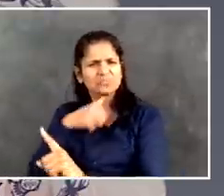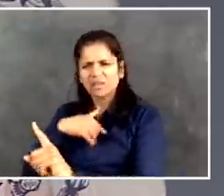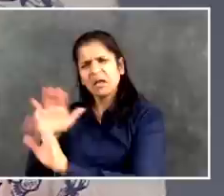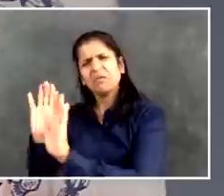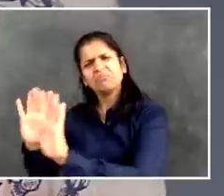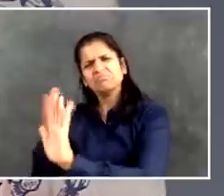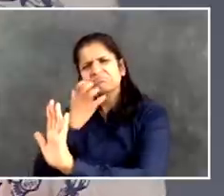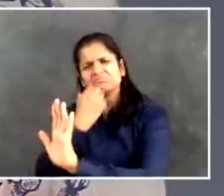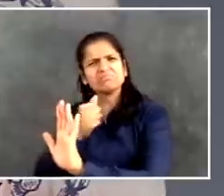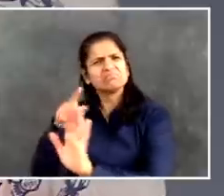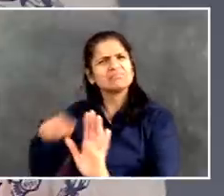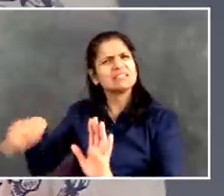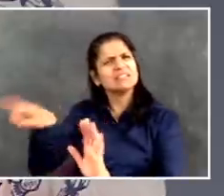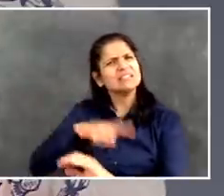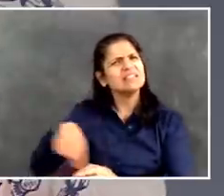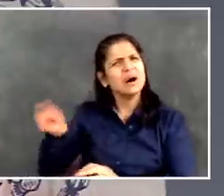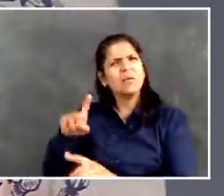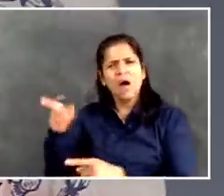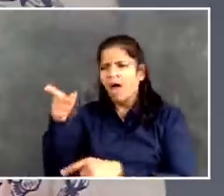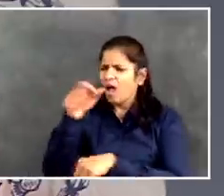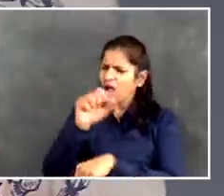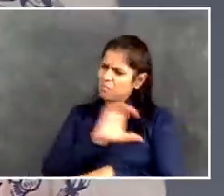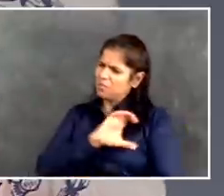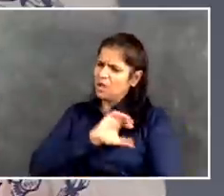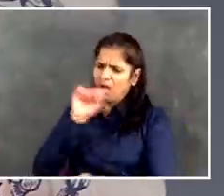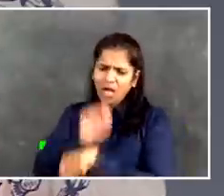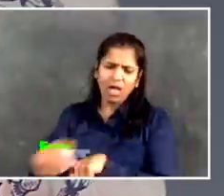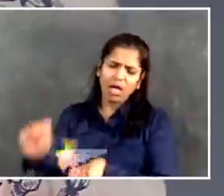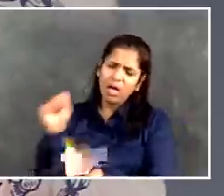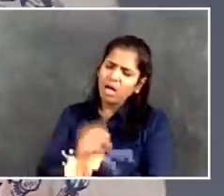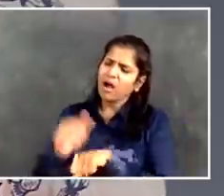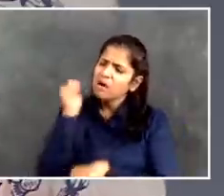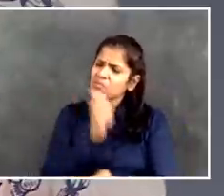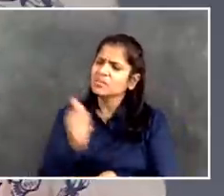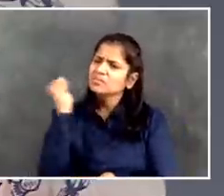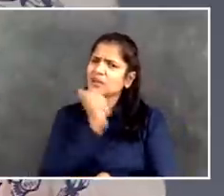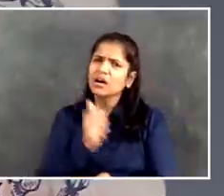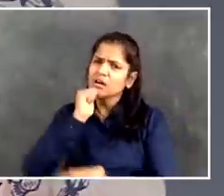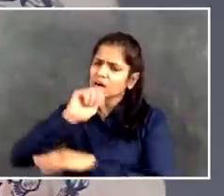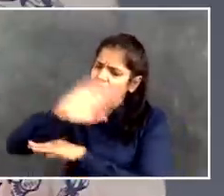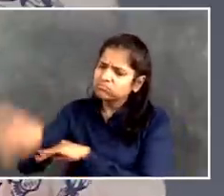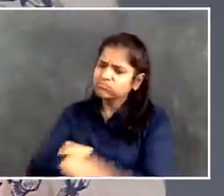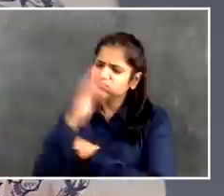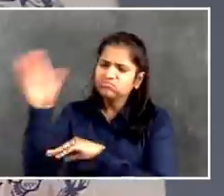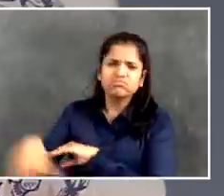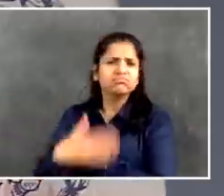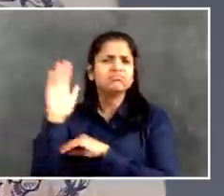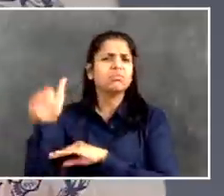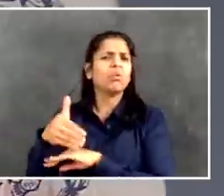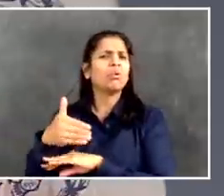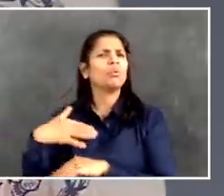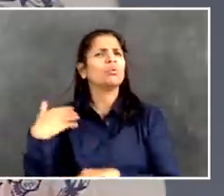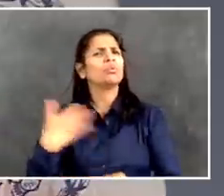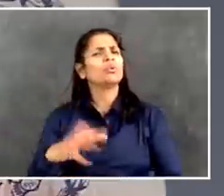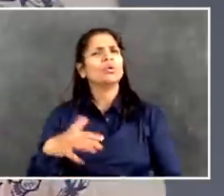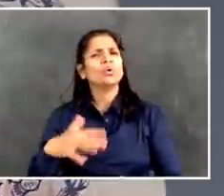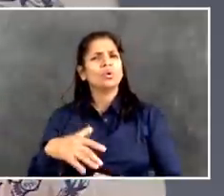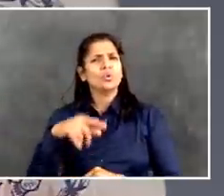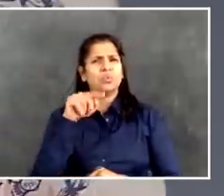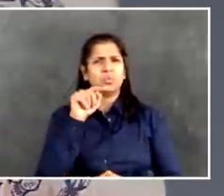of Social Services and Homeless Services, with all those street outreach workers who tirelessly go out, even during this crisis have been going out,